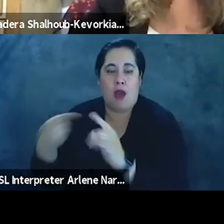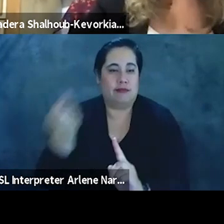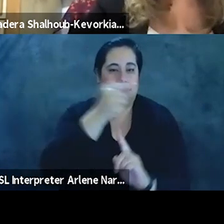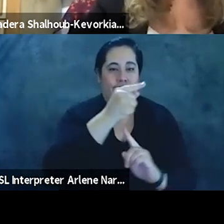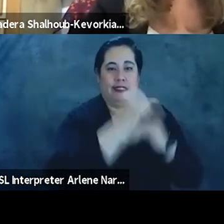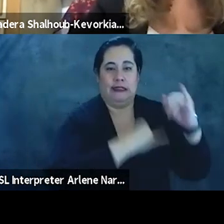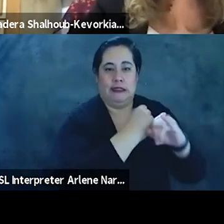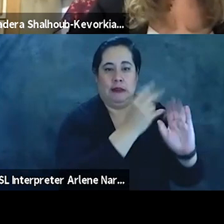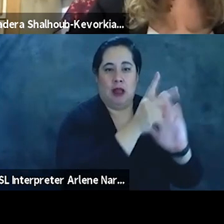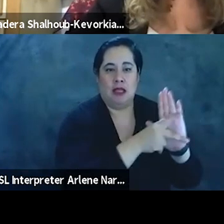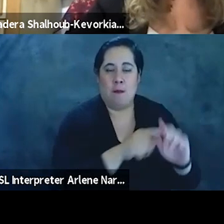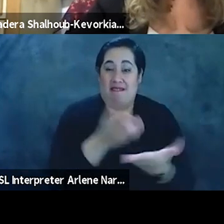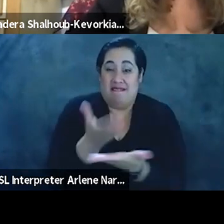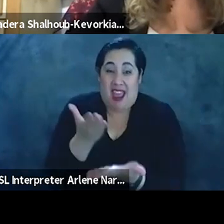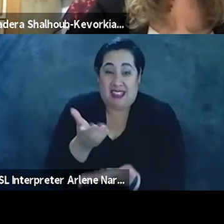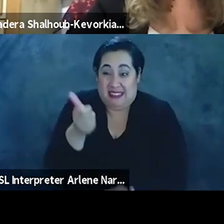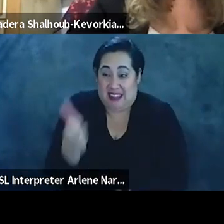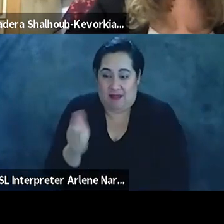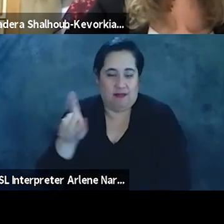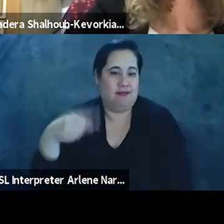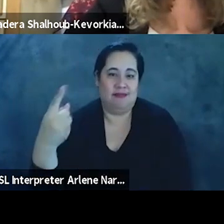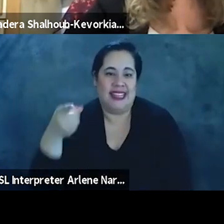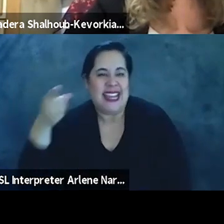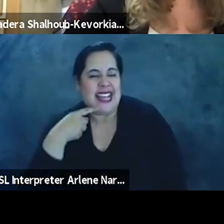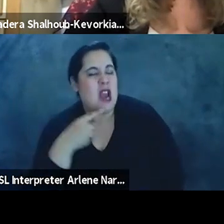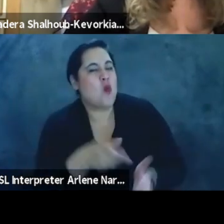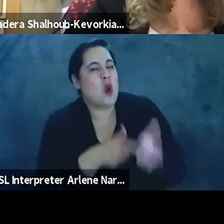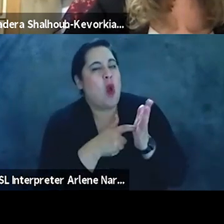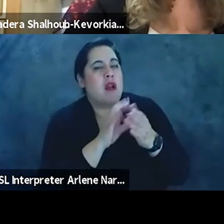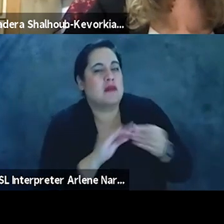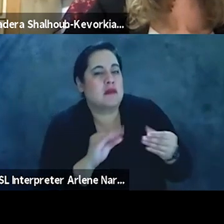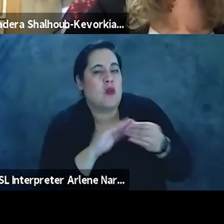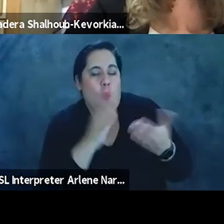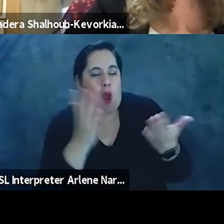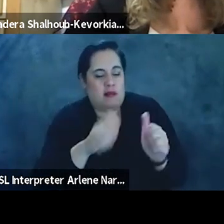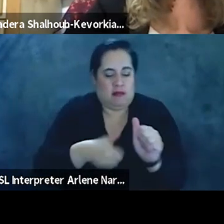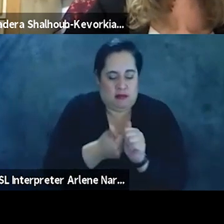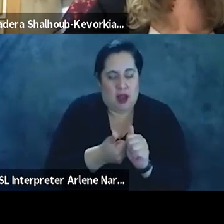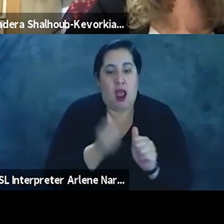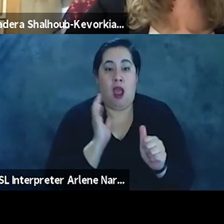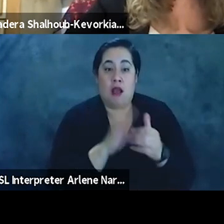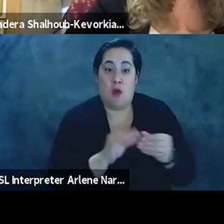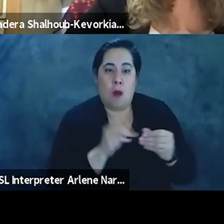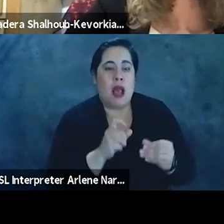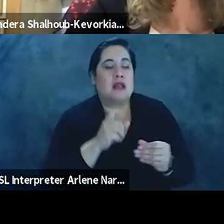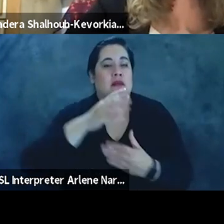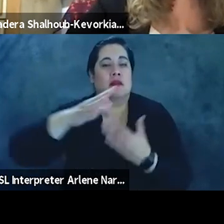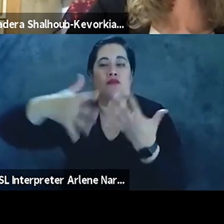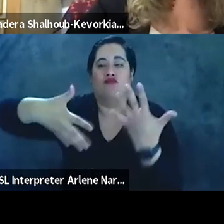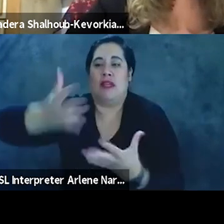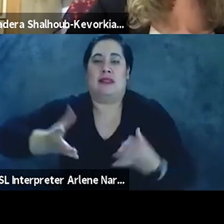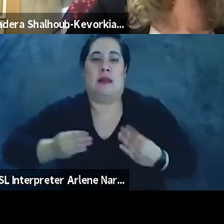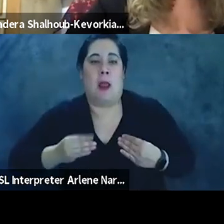Facts do not stand on their own, he argued. They require narratives and narratives must be socially acceptable. They must be authorized in